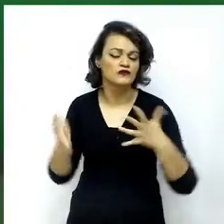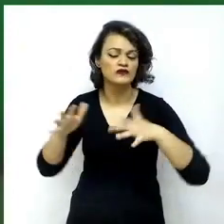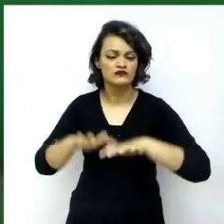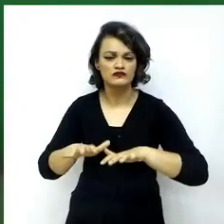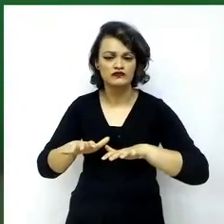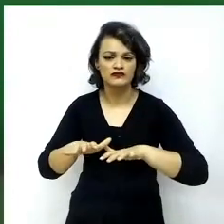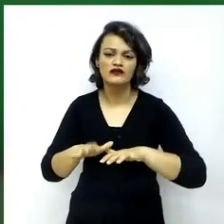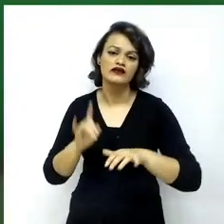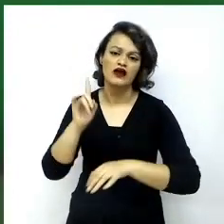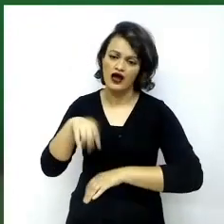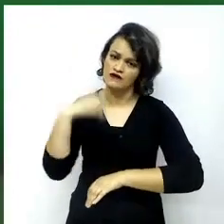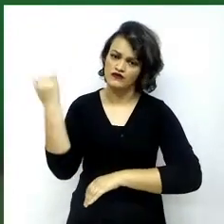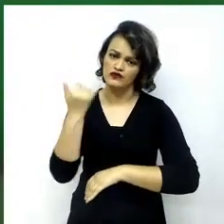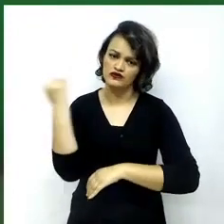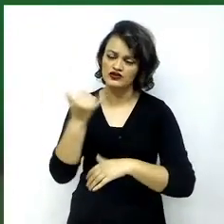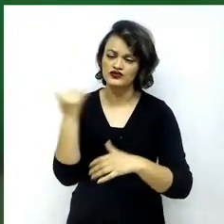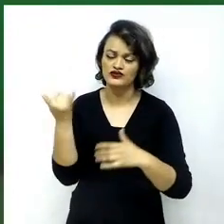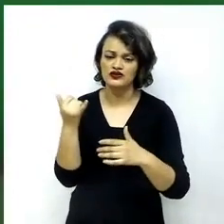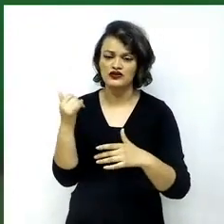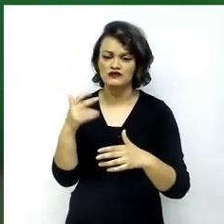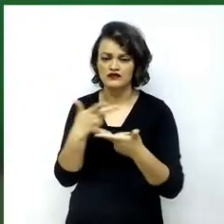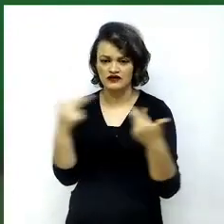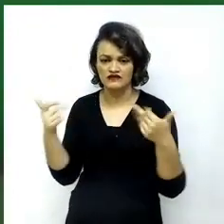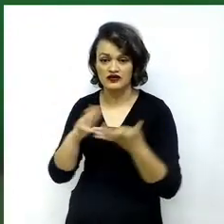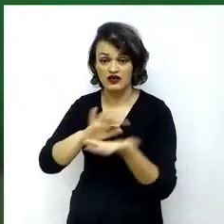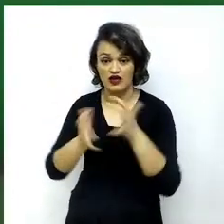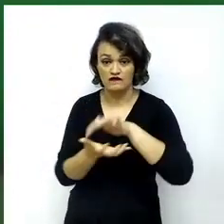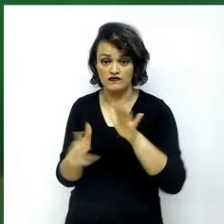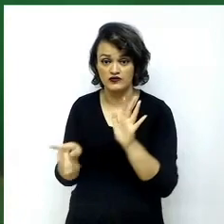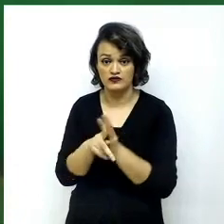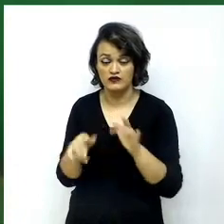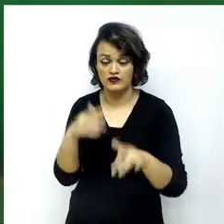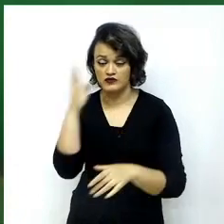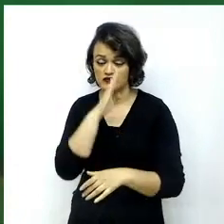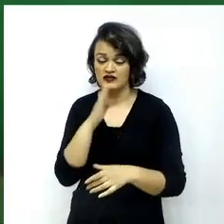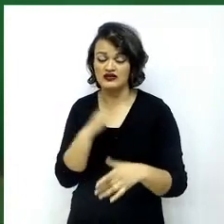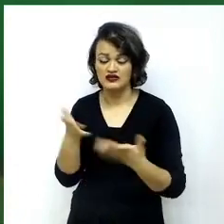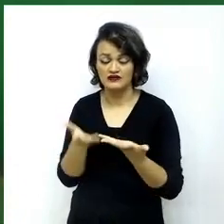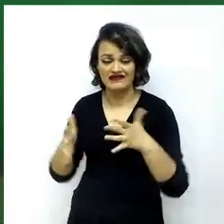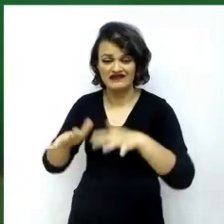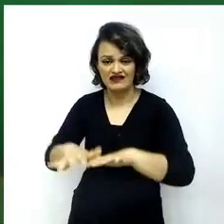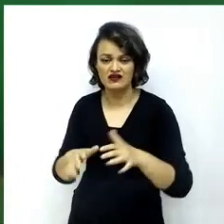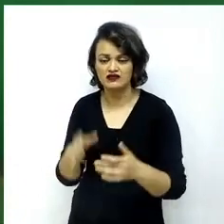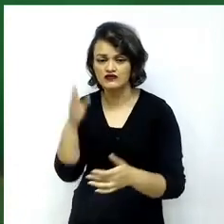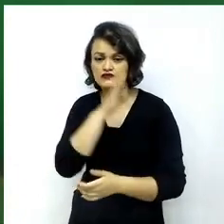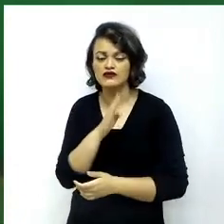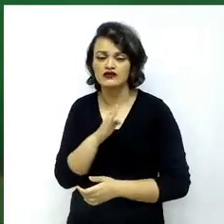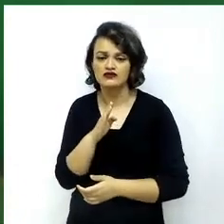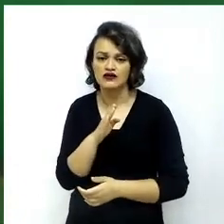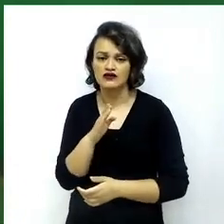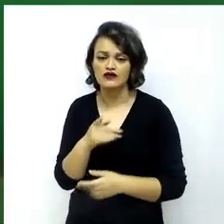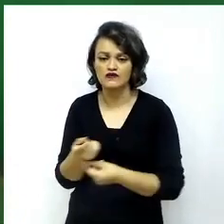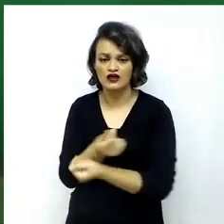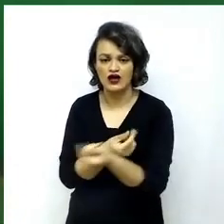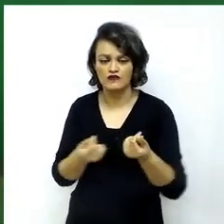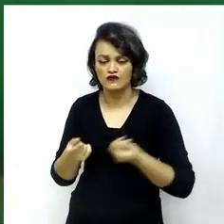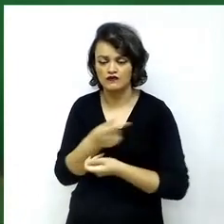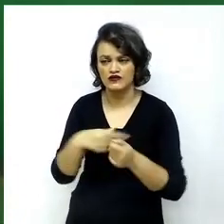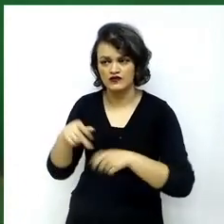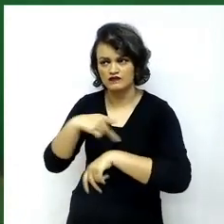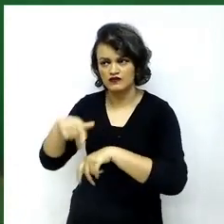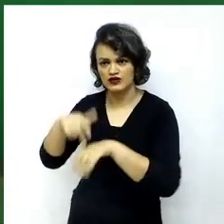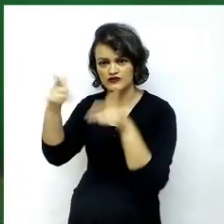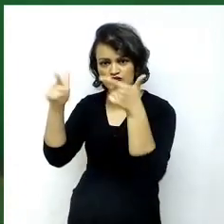intensifying Brazil's integration in the international economy, as well as the adoption of higher regulatory